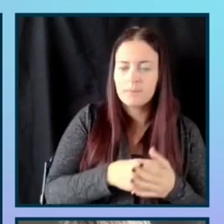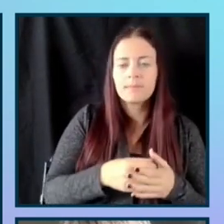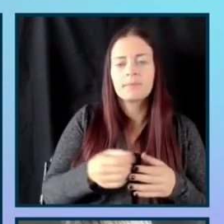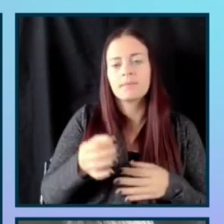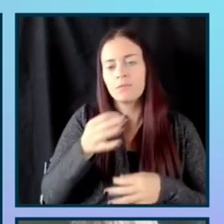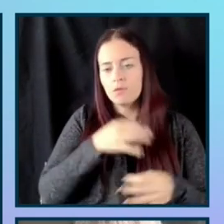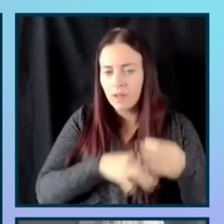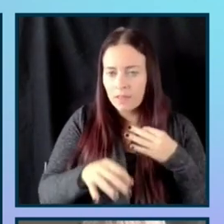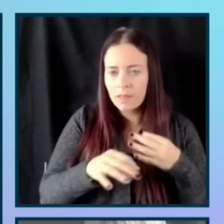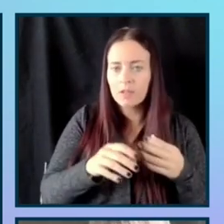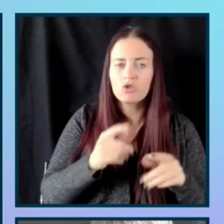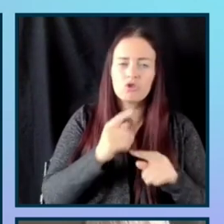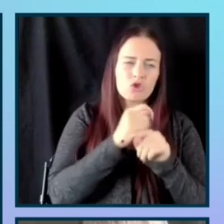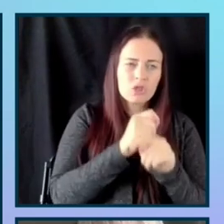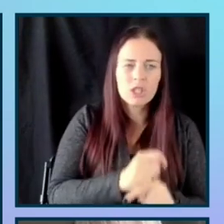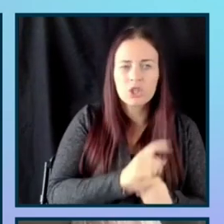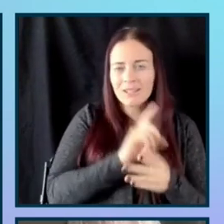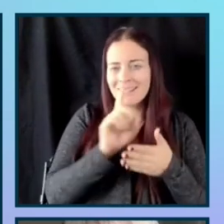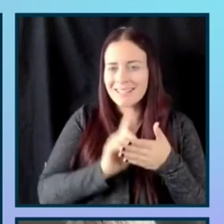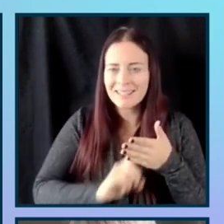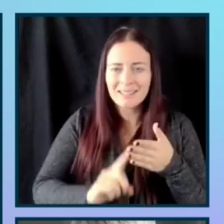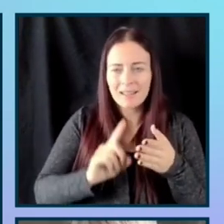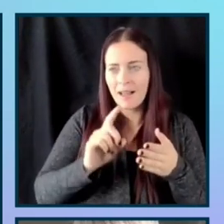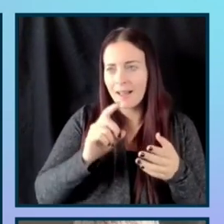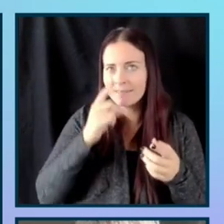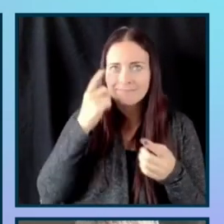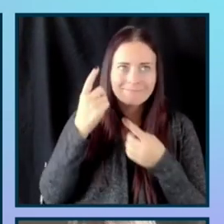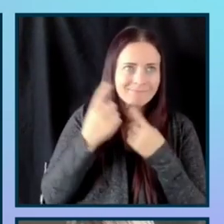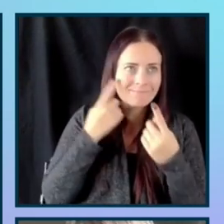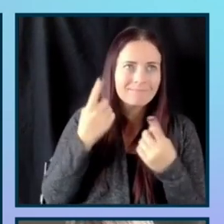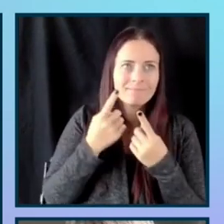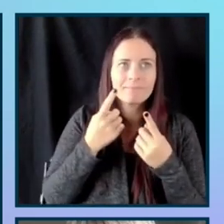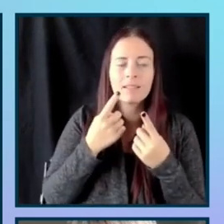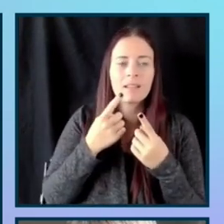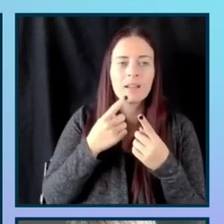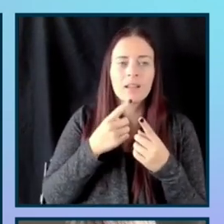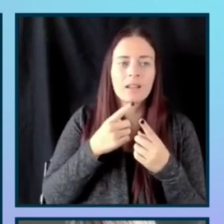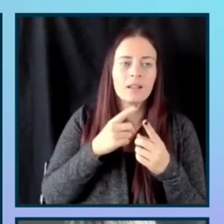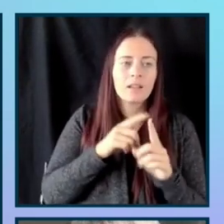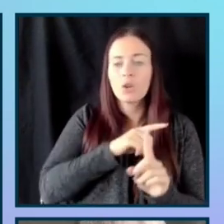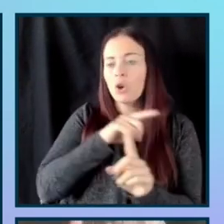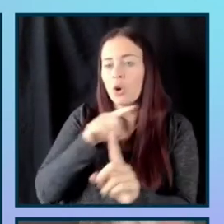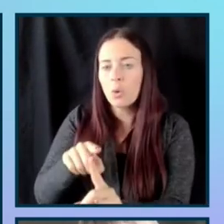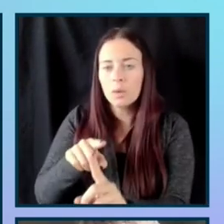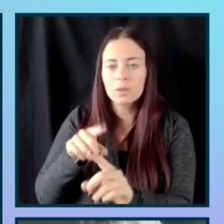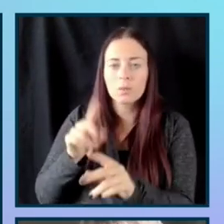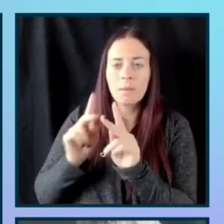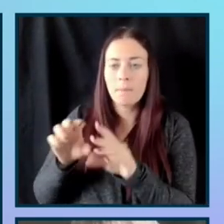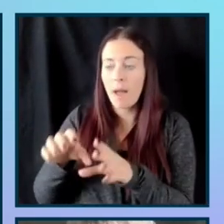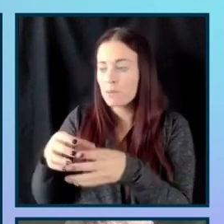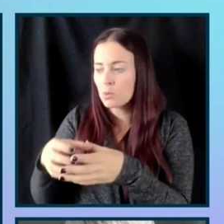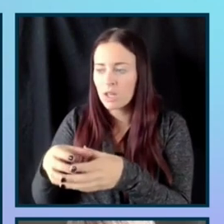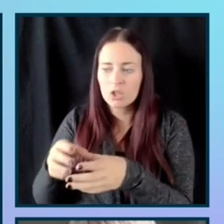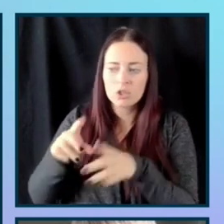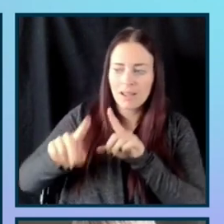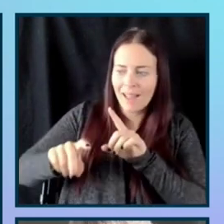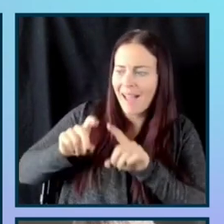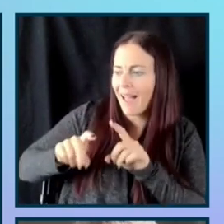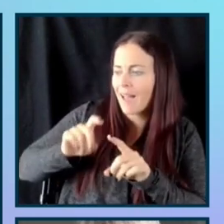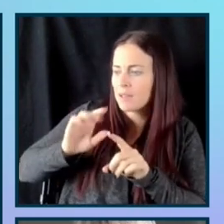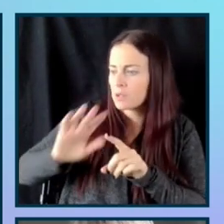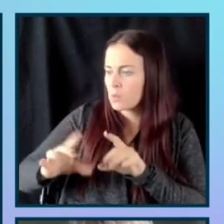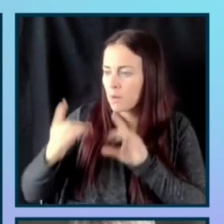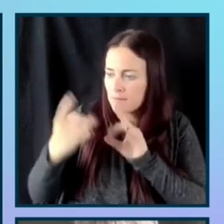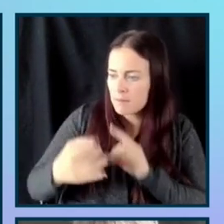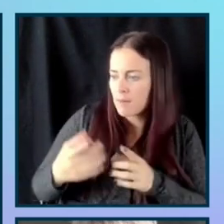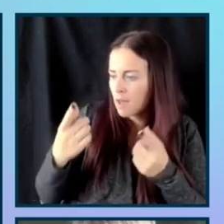design thinking of going to a population, finding out what their pain points are, and then going and creating a solution to